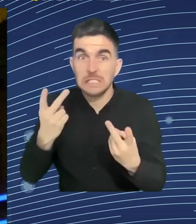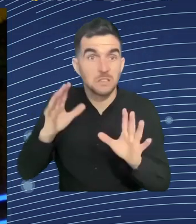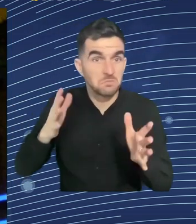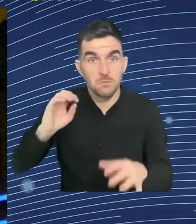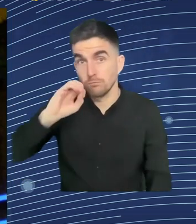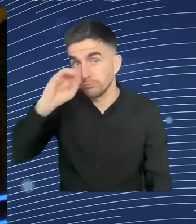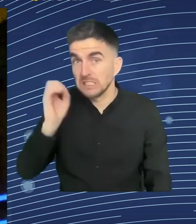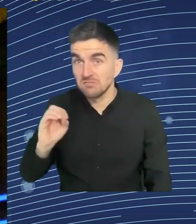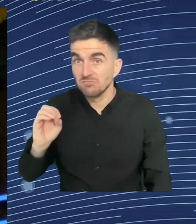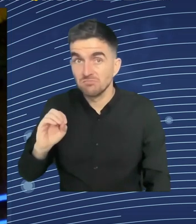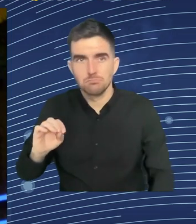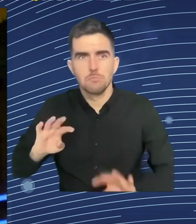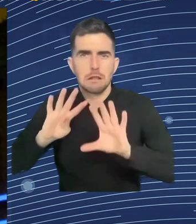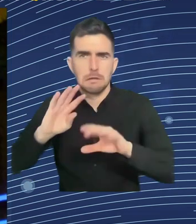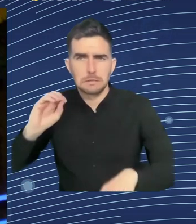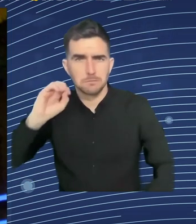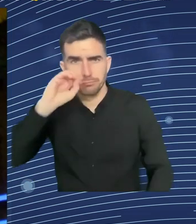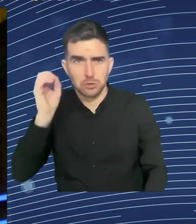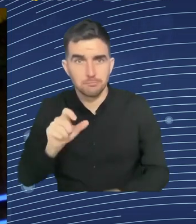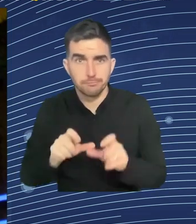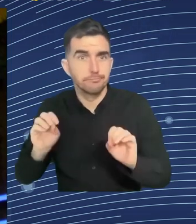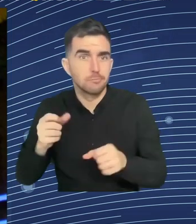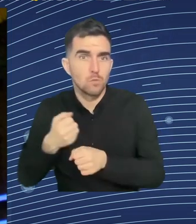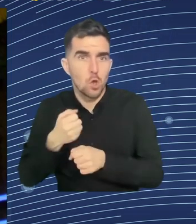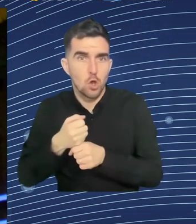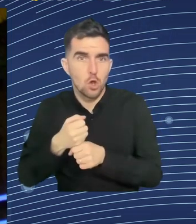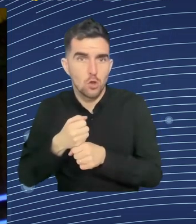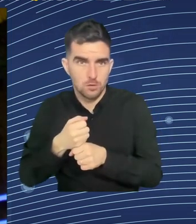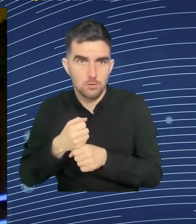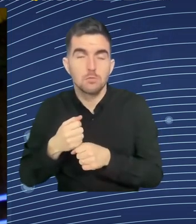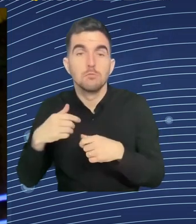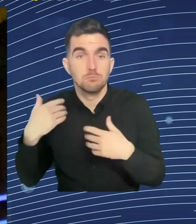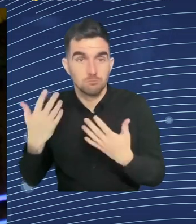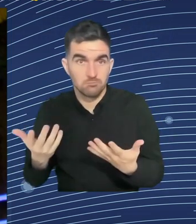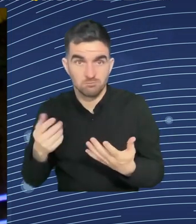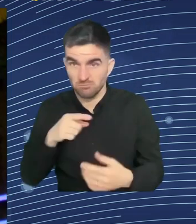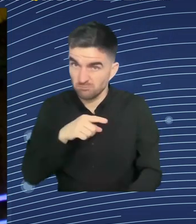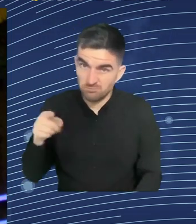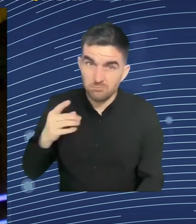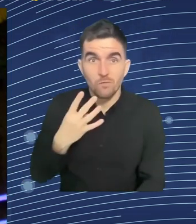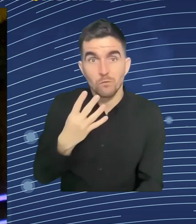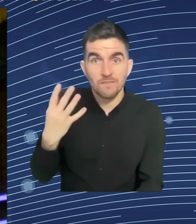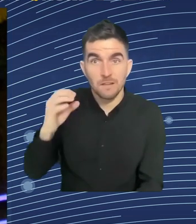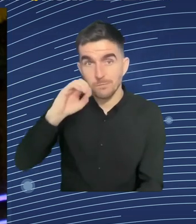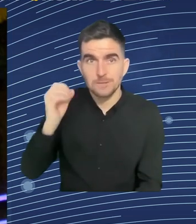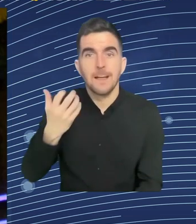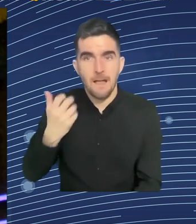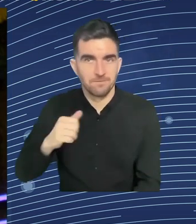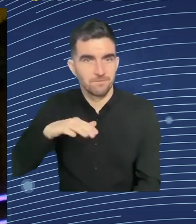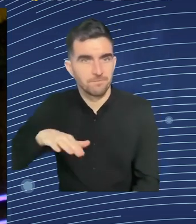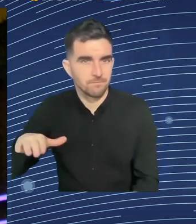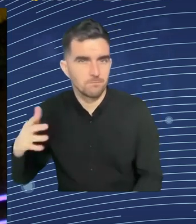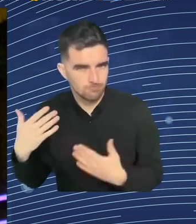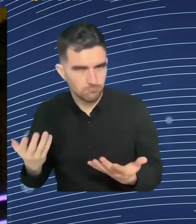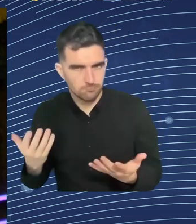answer your question, now that I've given this context, given the target audience we work with, for us the main focus is to have a clear goal for the reskilling program.